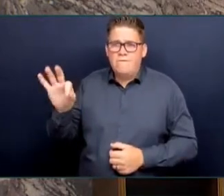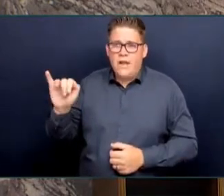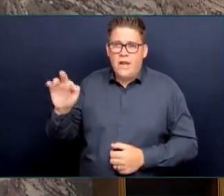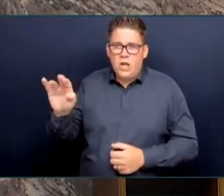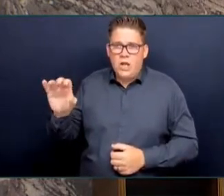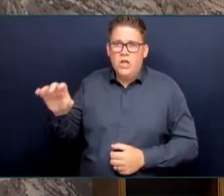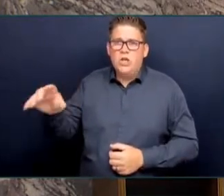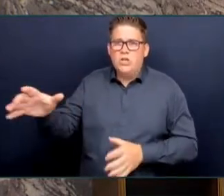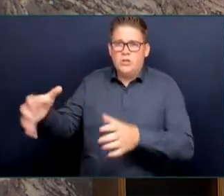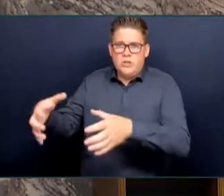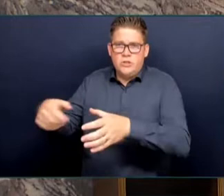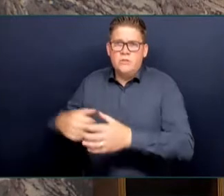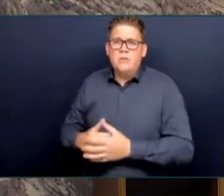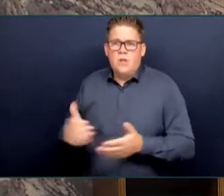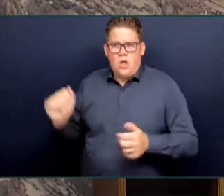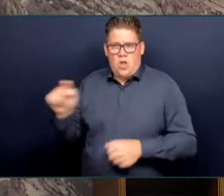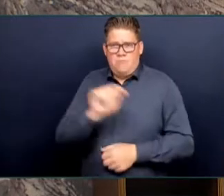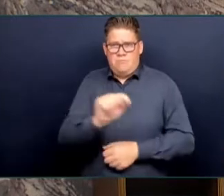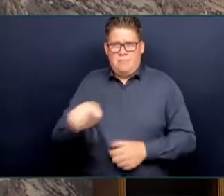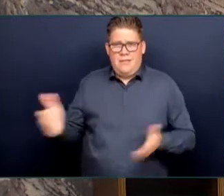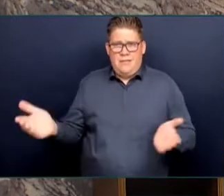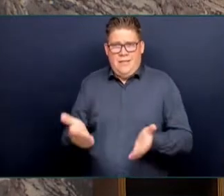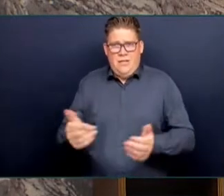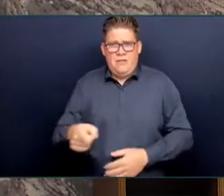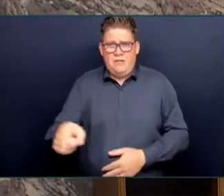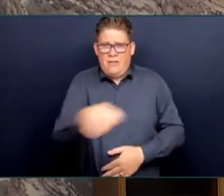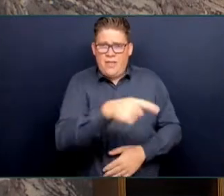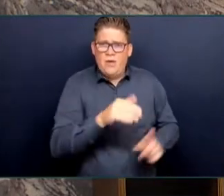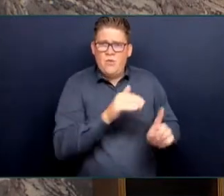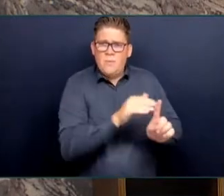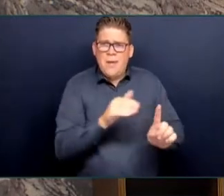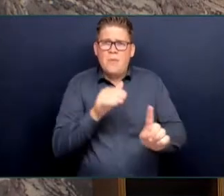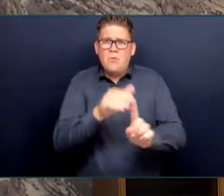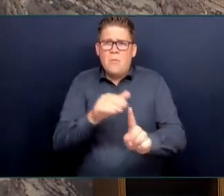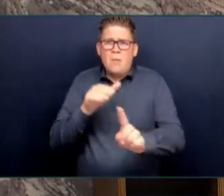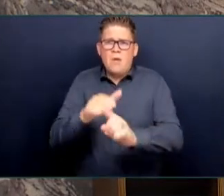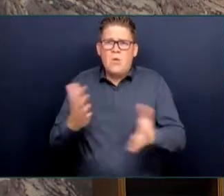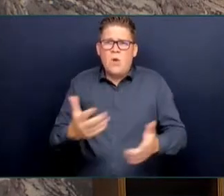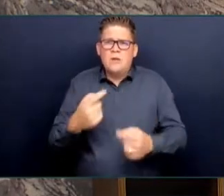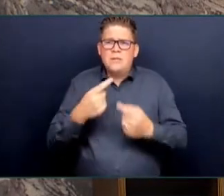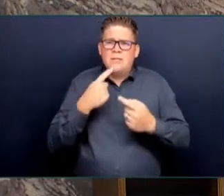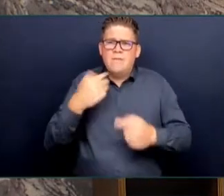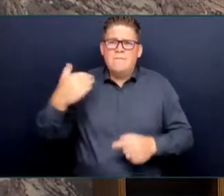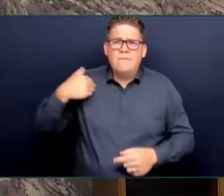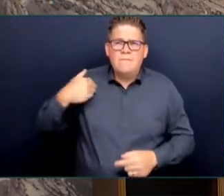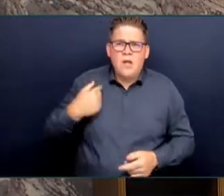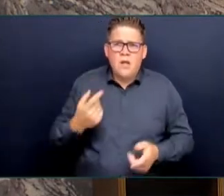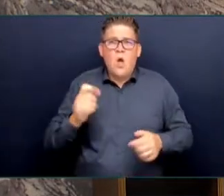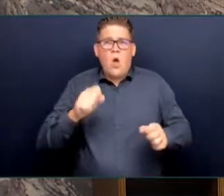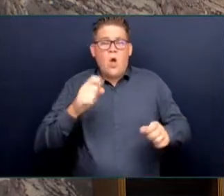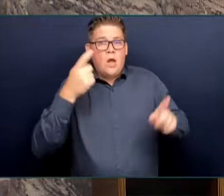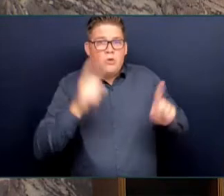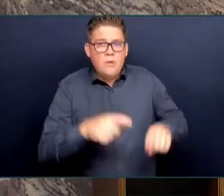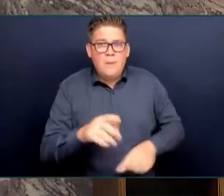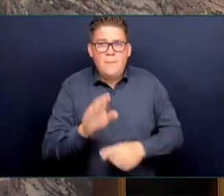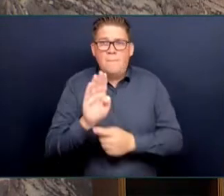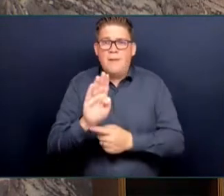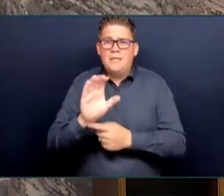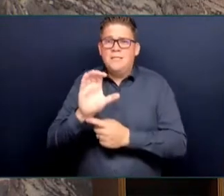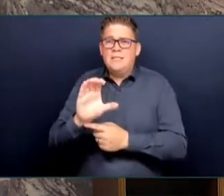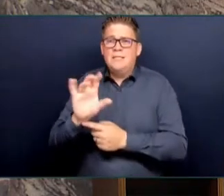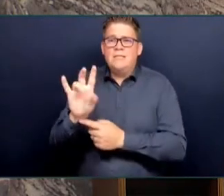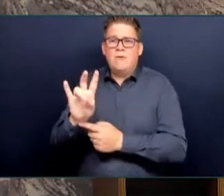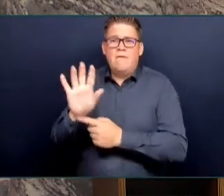of what he said, what his words were, because they agreed with him that Bill C-75 was too lenient at the time. And the impact